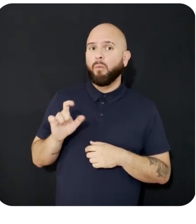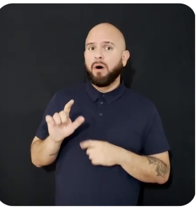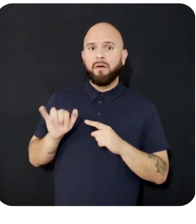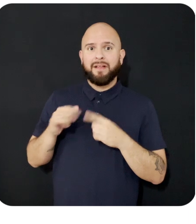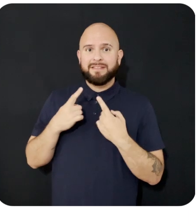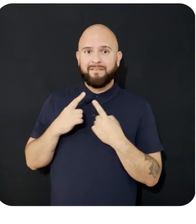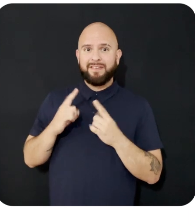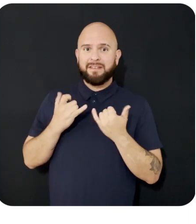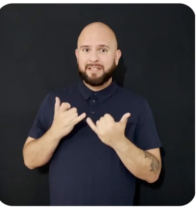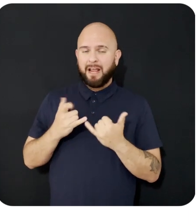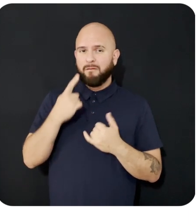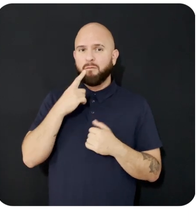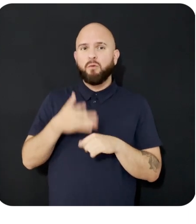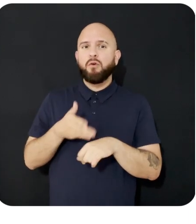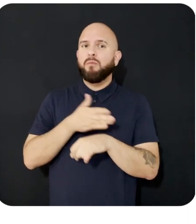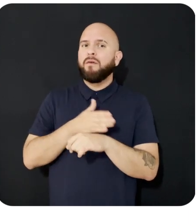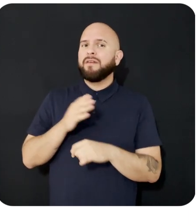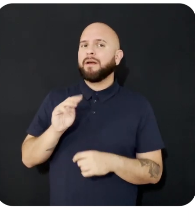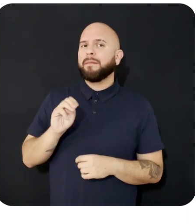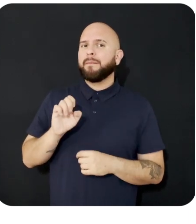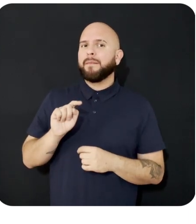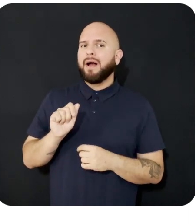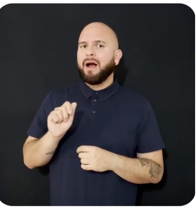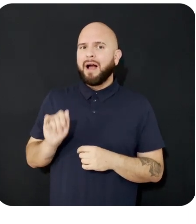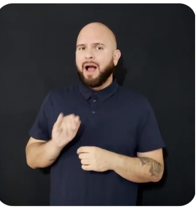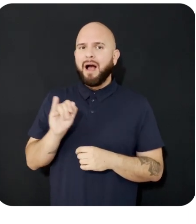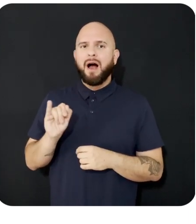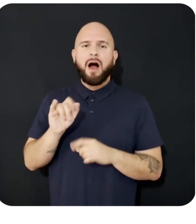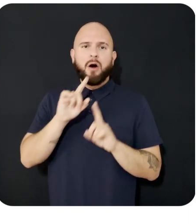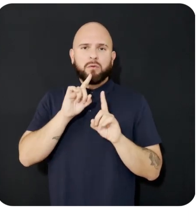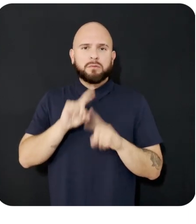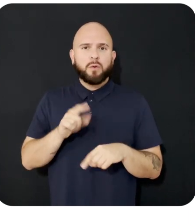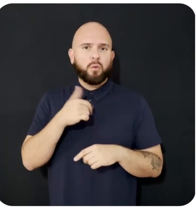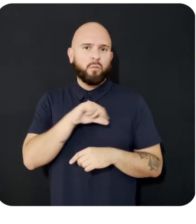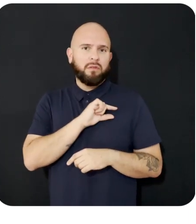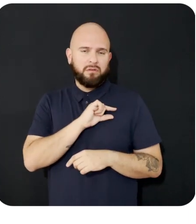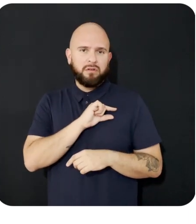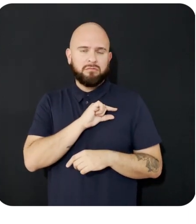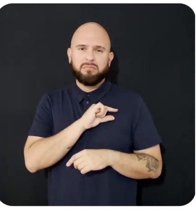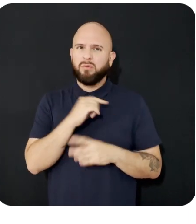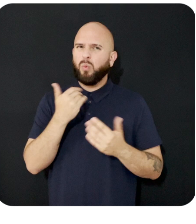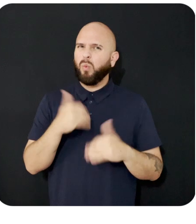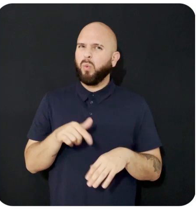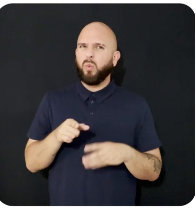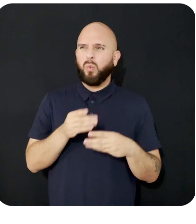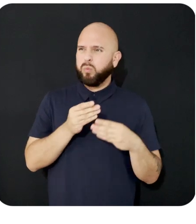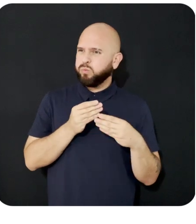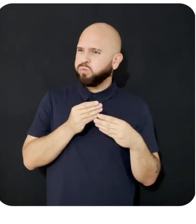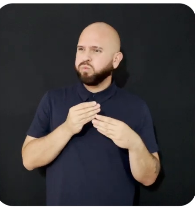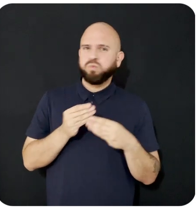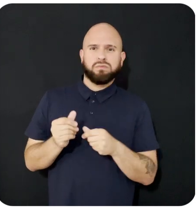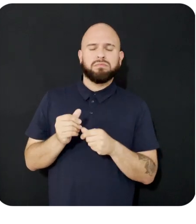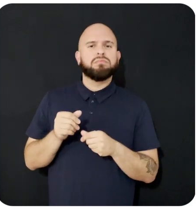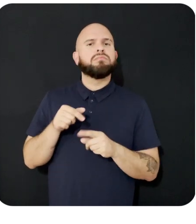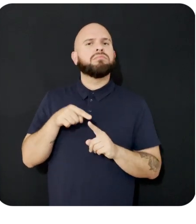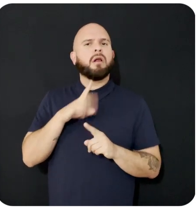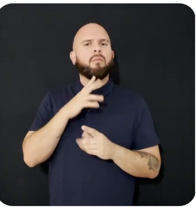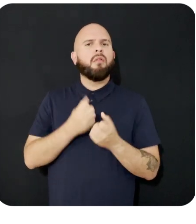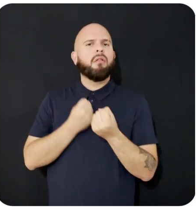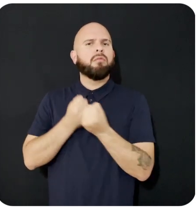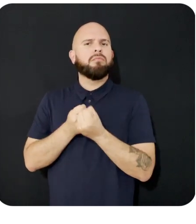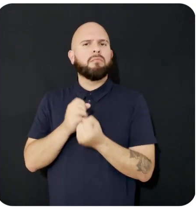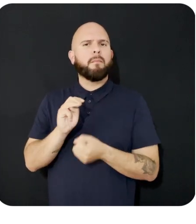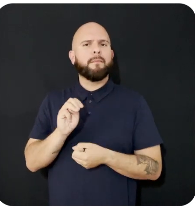improving Meta AI's response quality. It is extremely efficient in helping Meta AI learn and